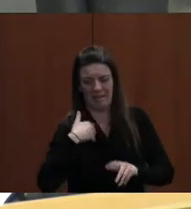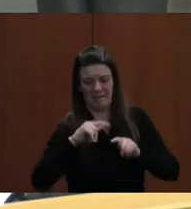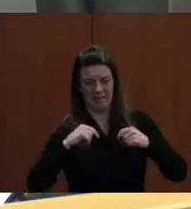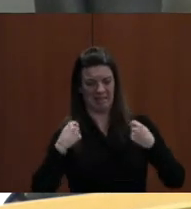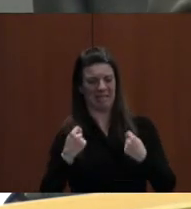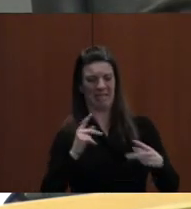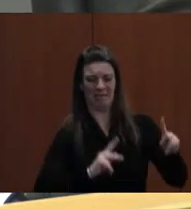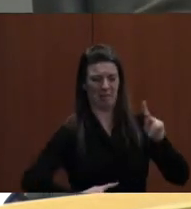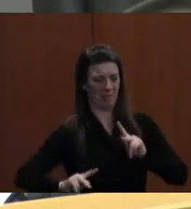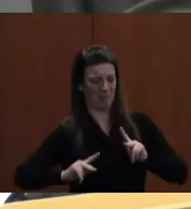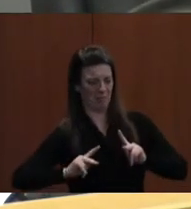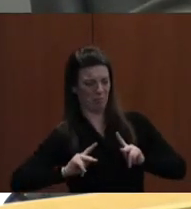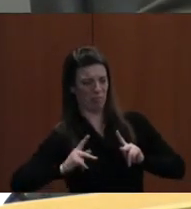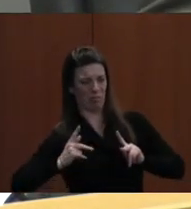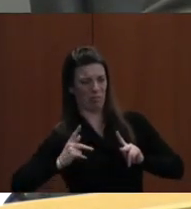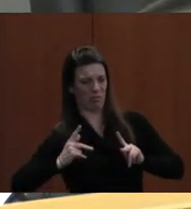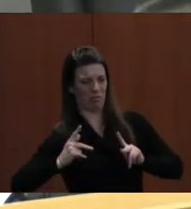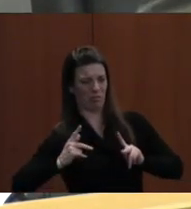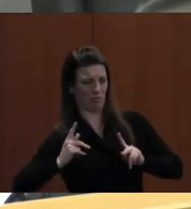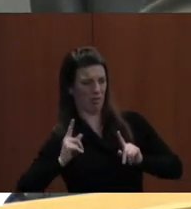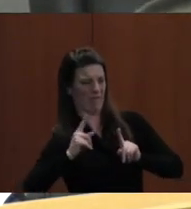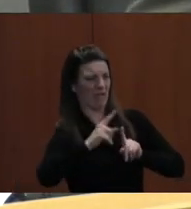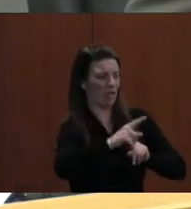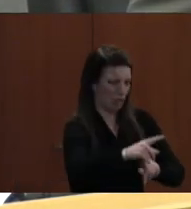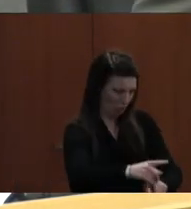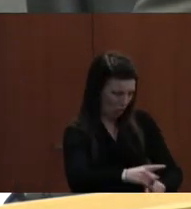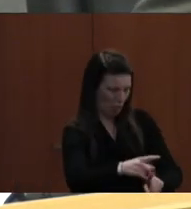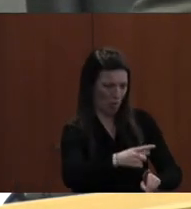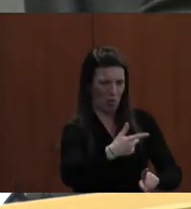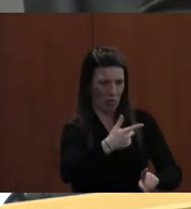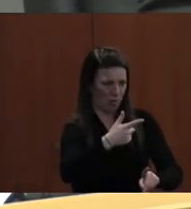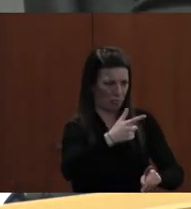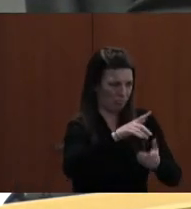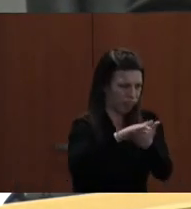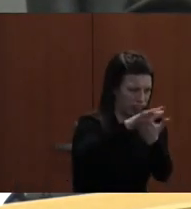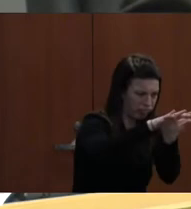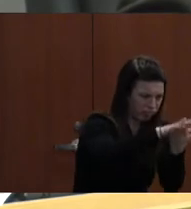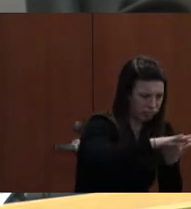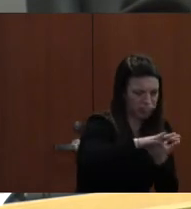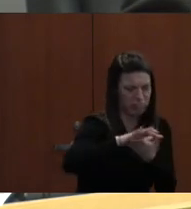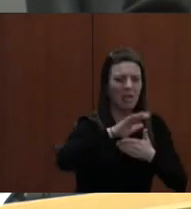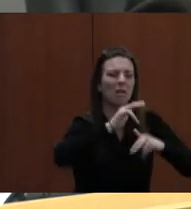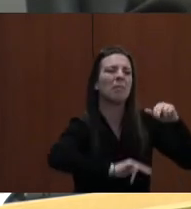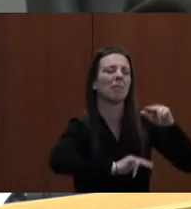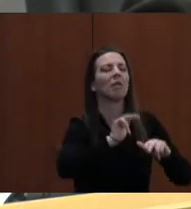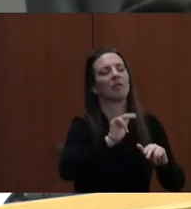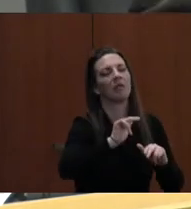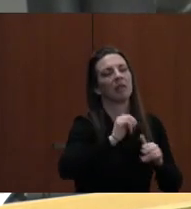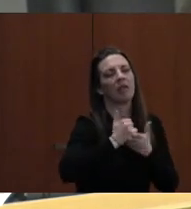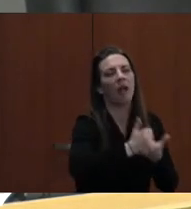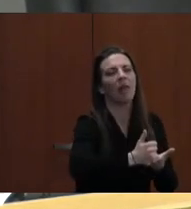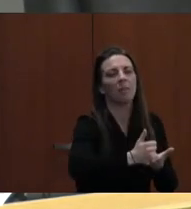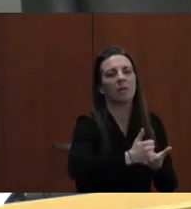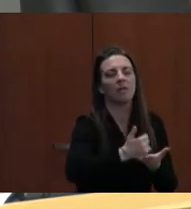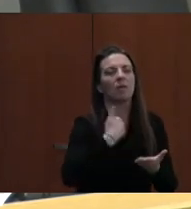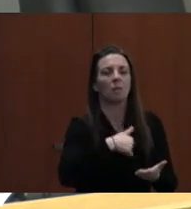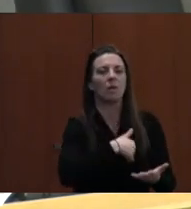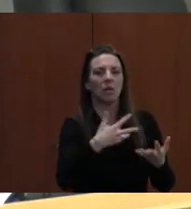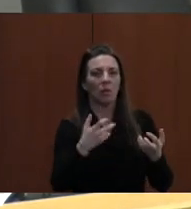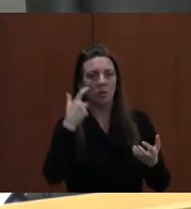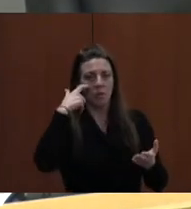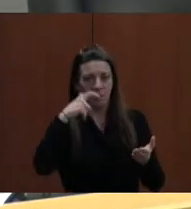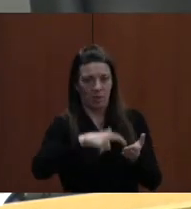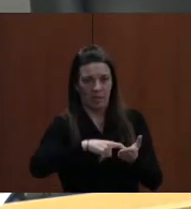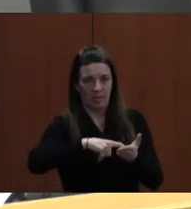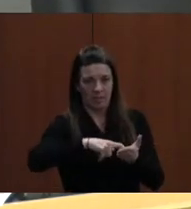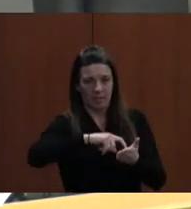over the building. It was quite a mess, but this is the team that gets out and gets it done along with our custodial staff. At this time we want to recognize National School